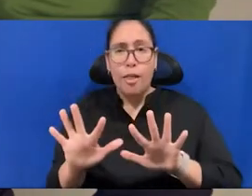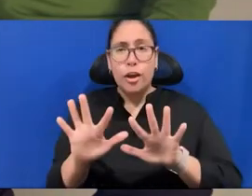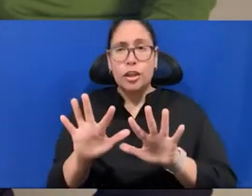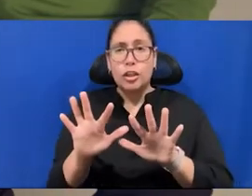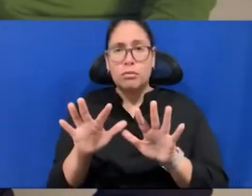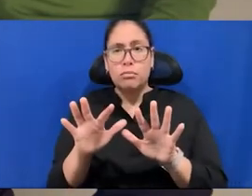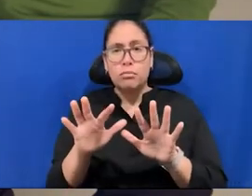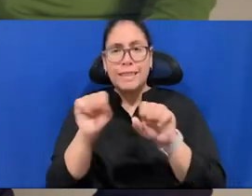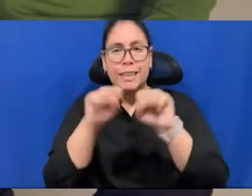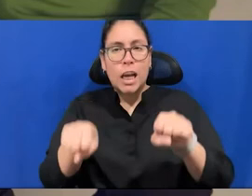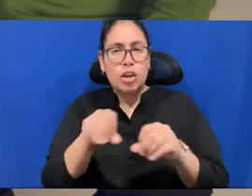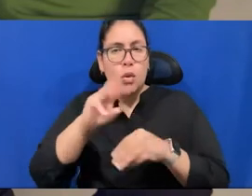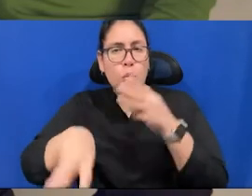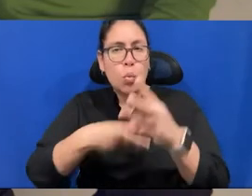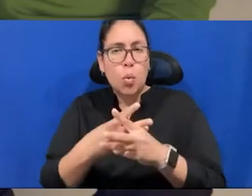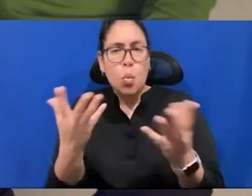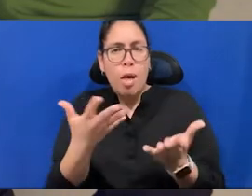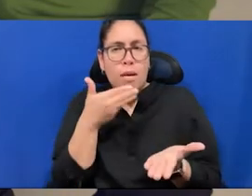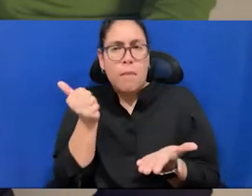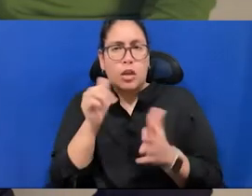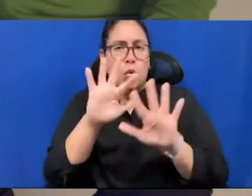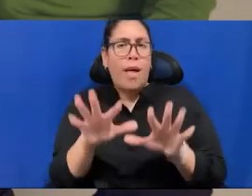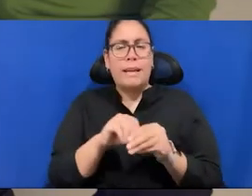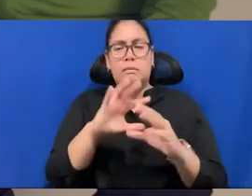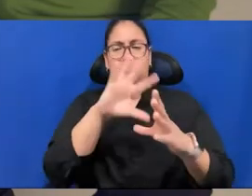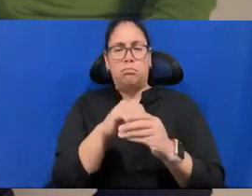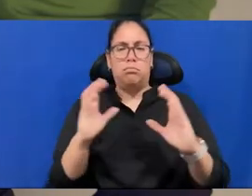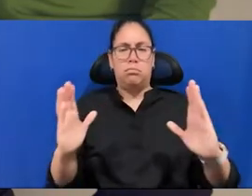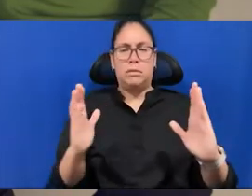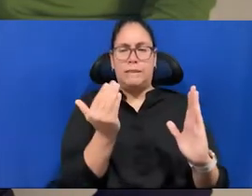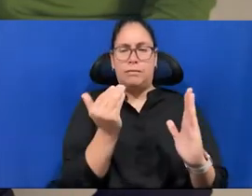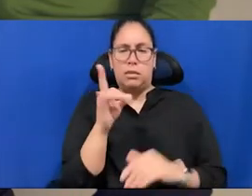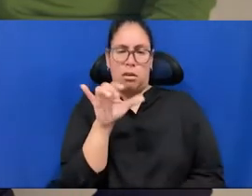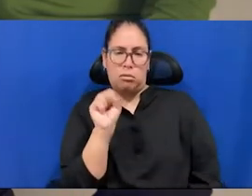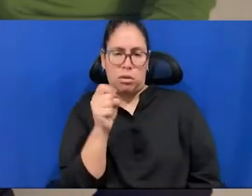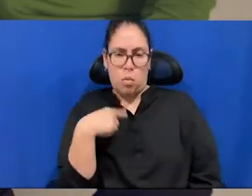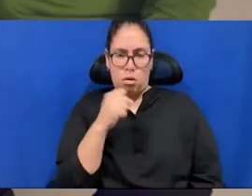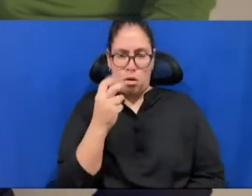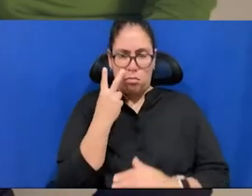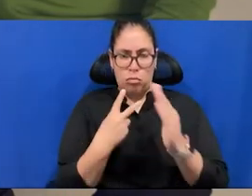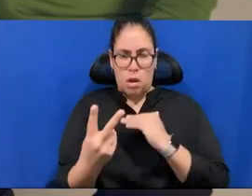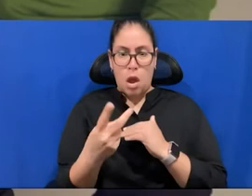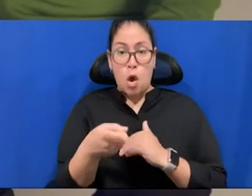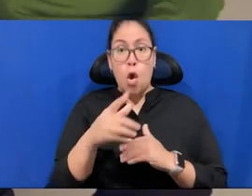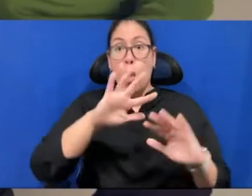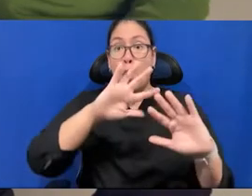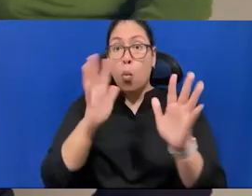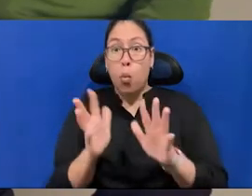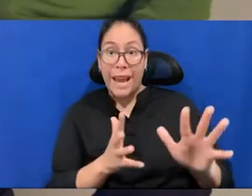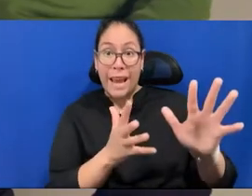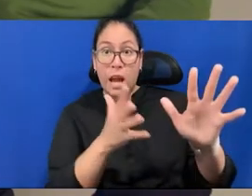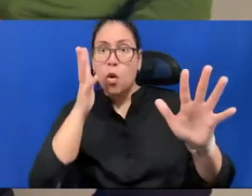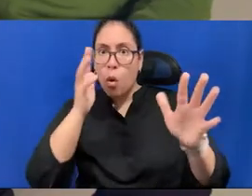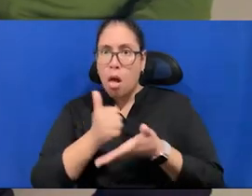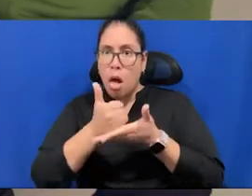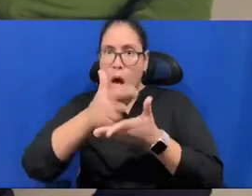within 15 days, that more or less we can predict weather, the wind will take you to the place where you want to go, I mean, if I decide to go to